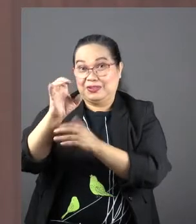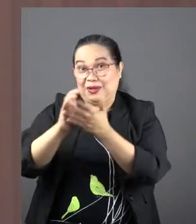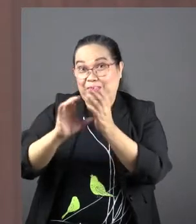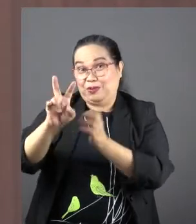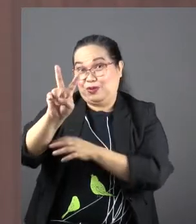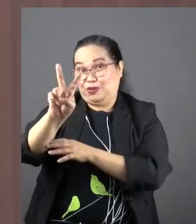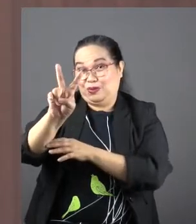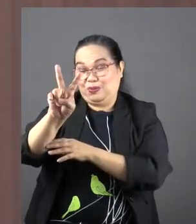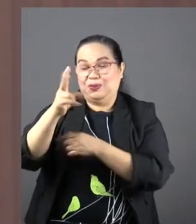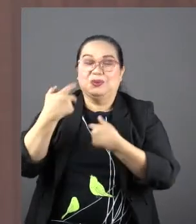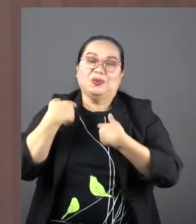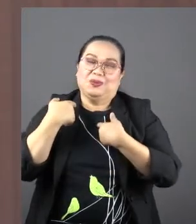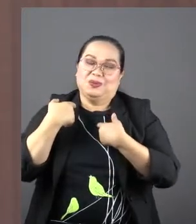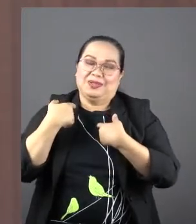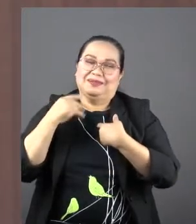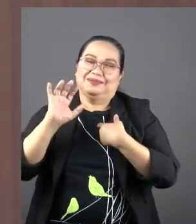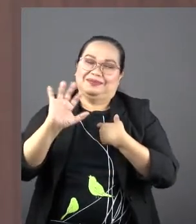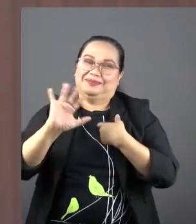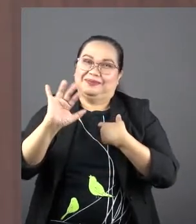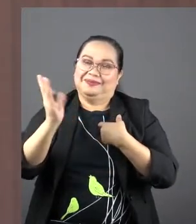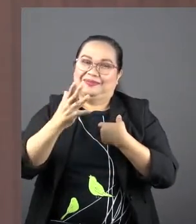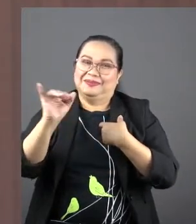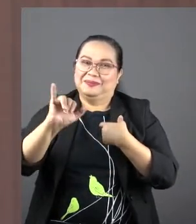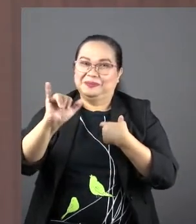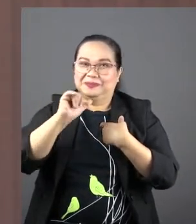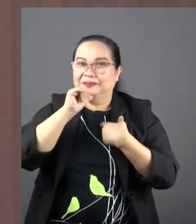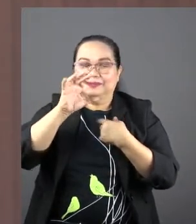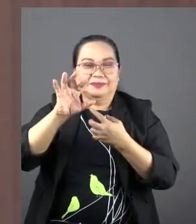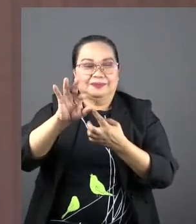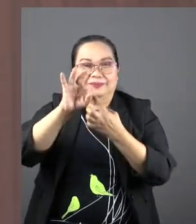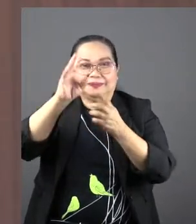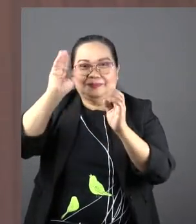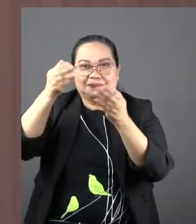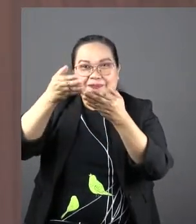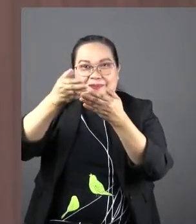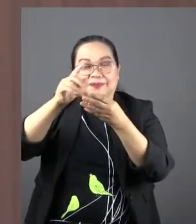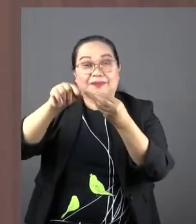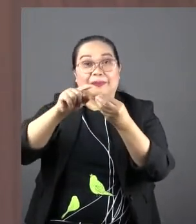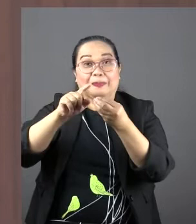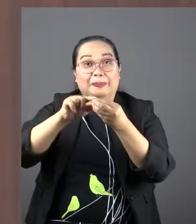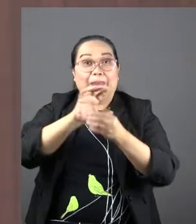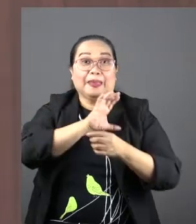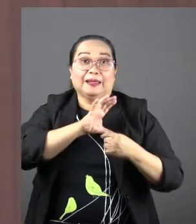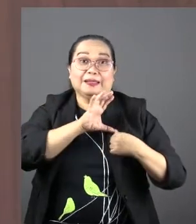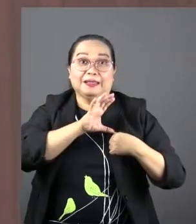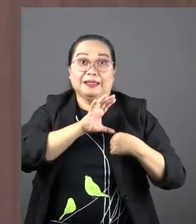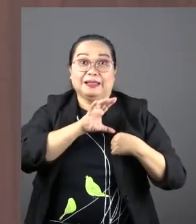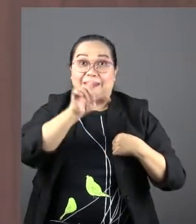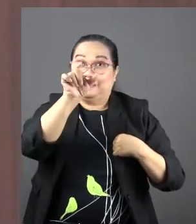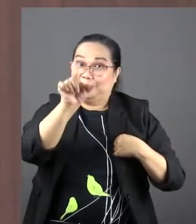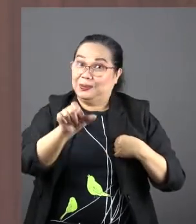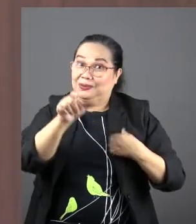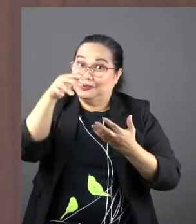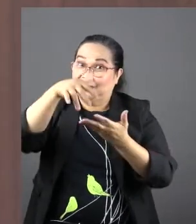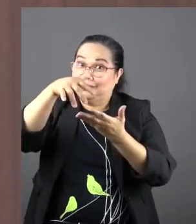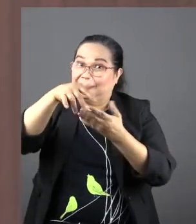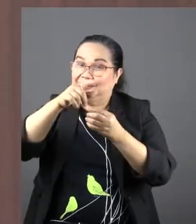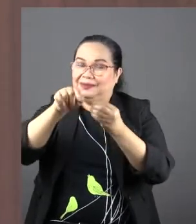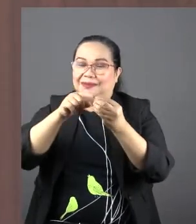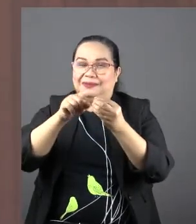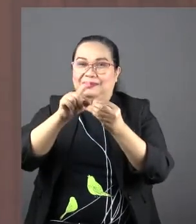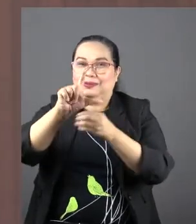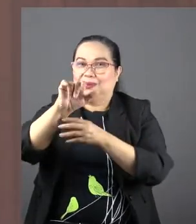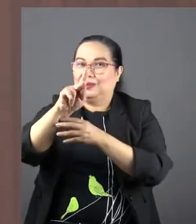We will spend some time there, but not exclusively there, because this is really a character study we're doing today. But in Luke,